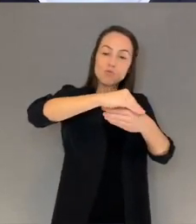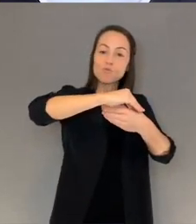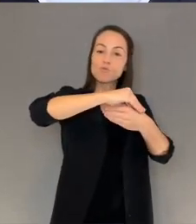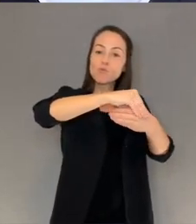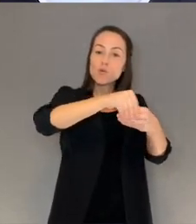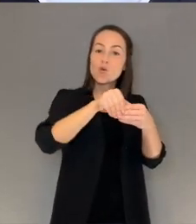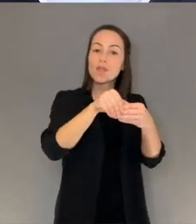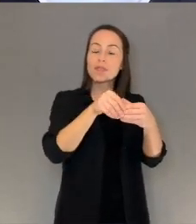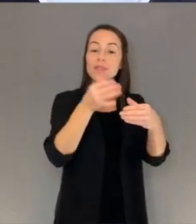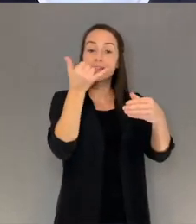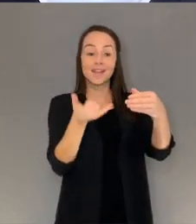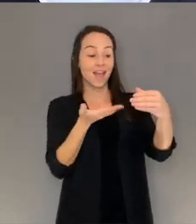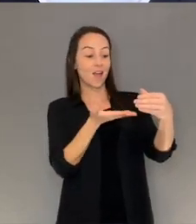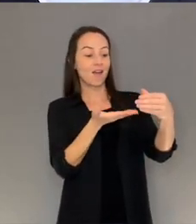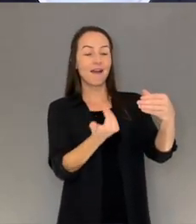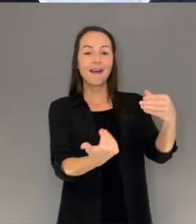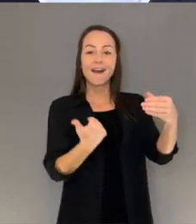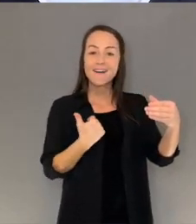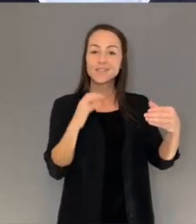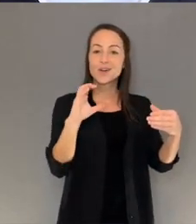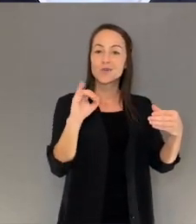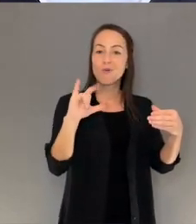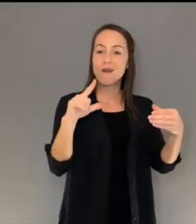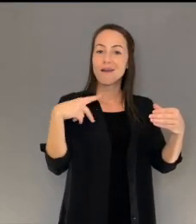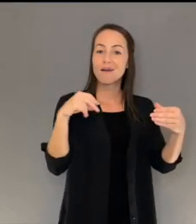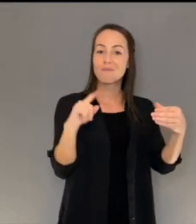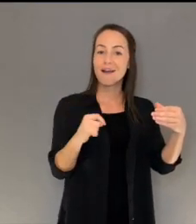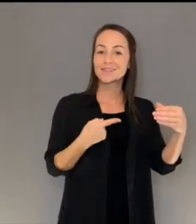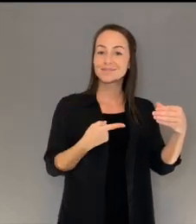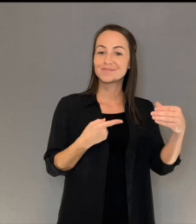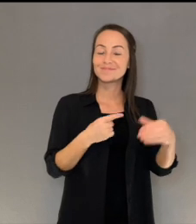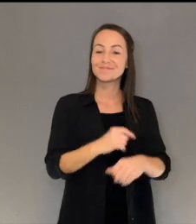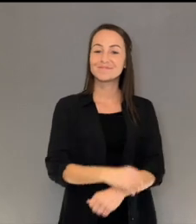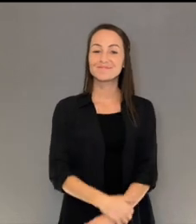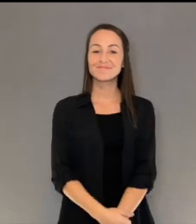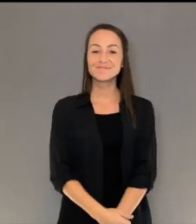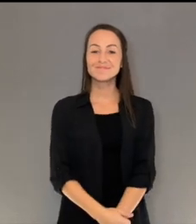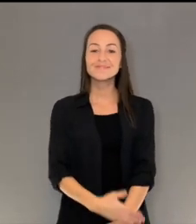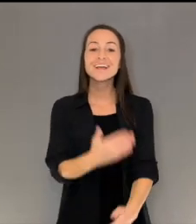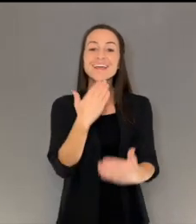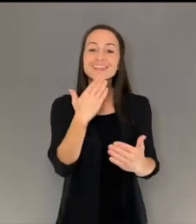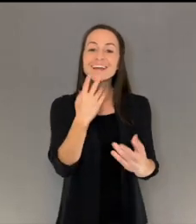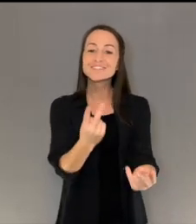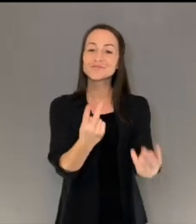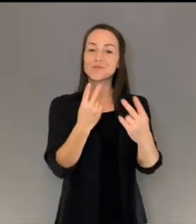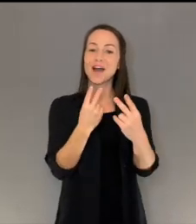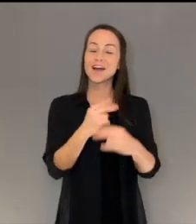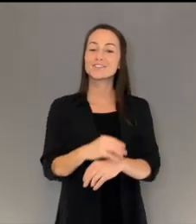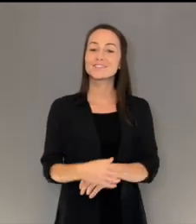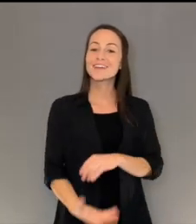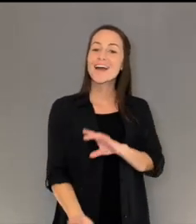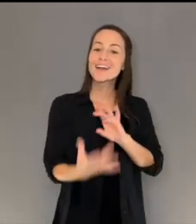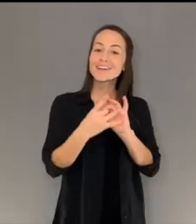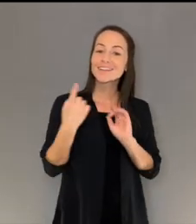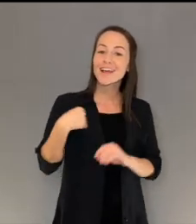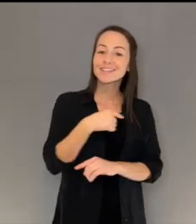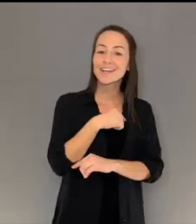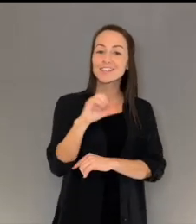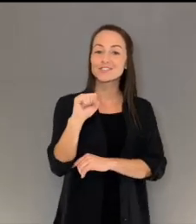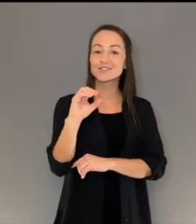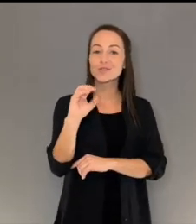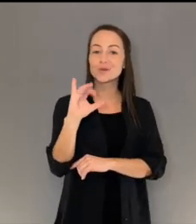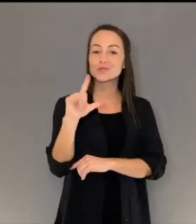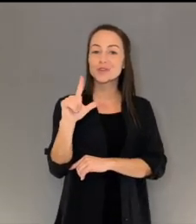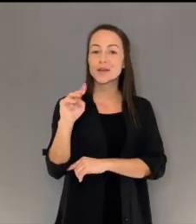Now you have a coil pot Thanks for watching! Follow us on social media